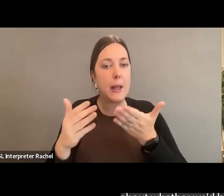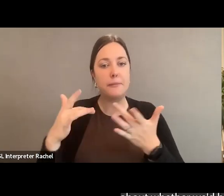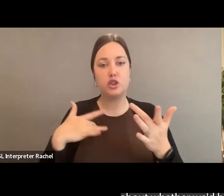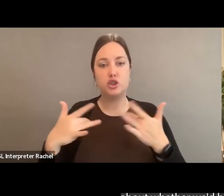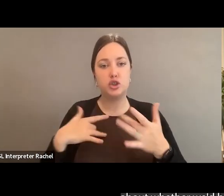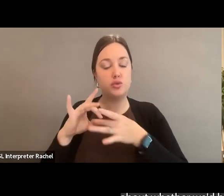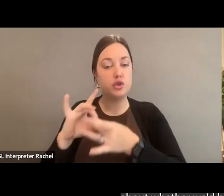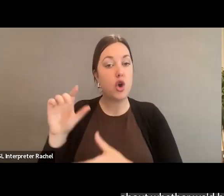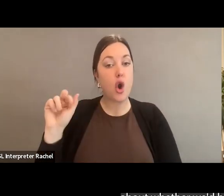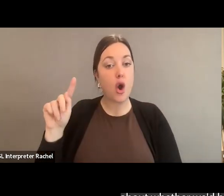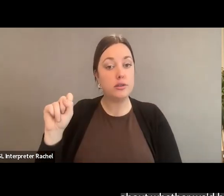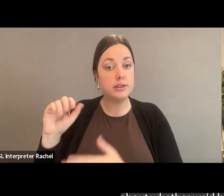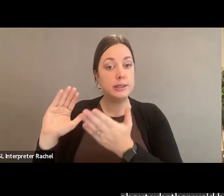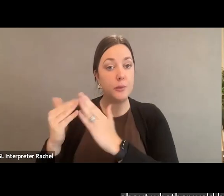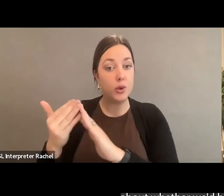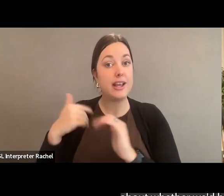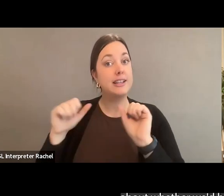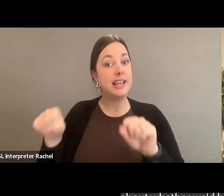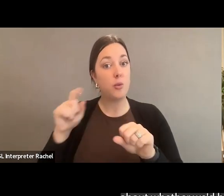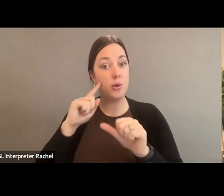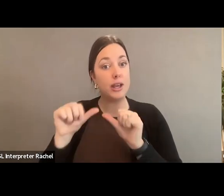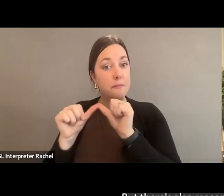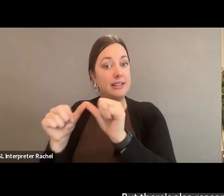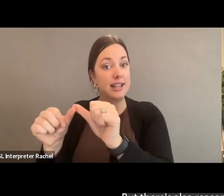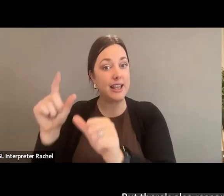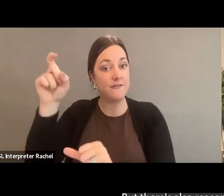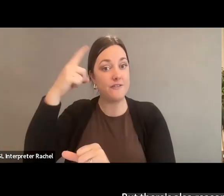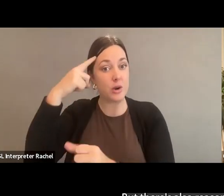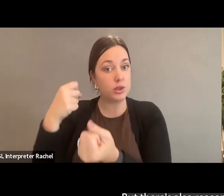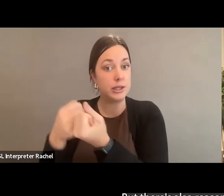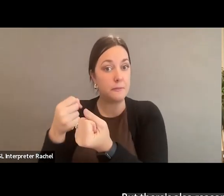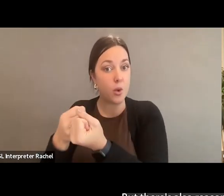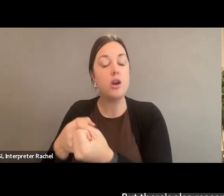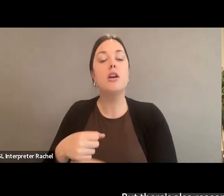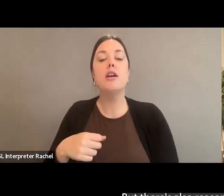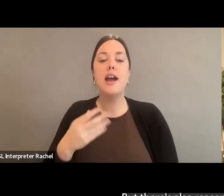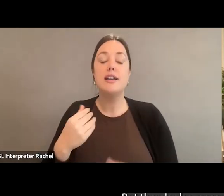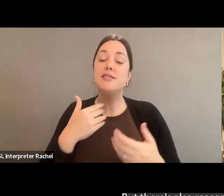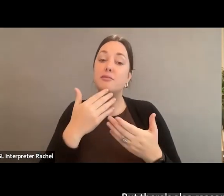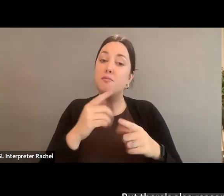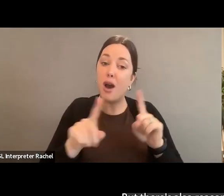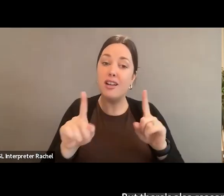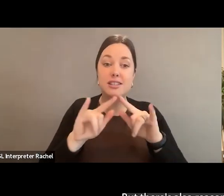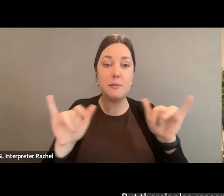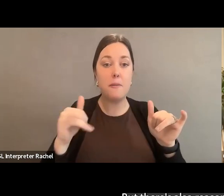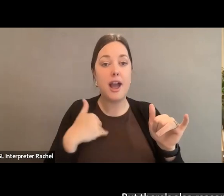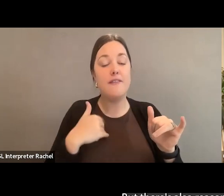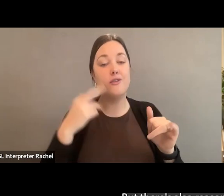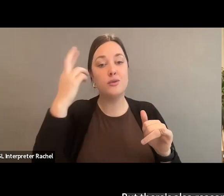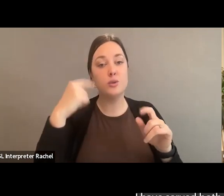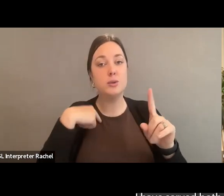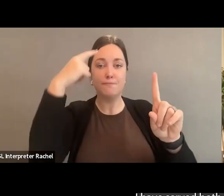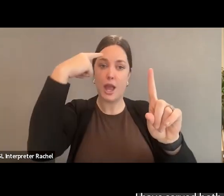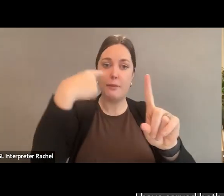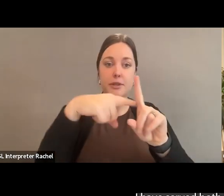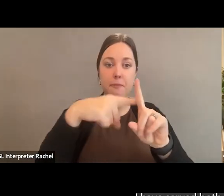about whether we'd be able to maintain federal support for the arts. But there's also reasons to be optimistic and hopeful about the